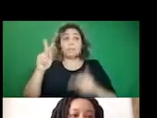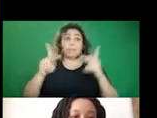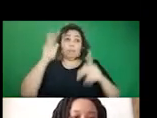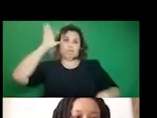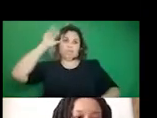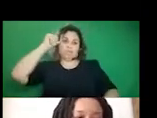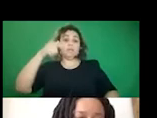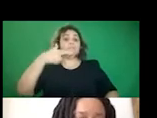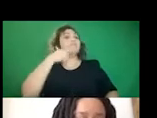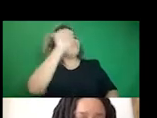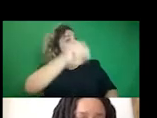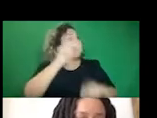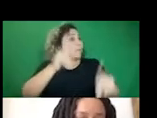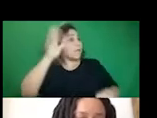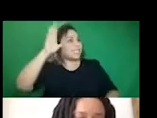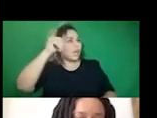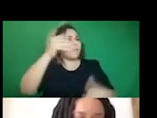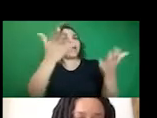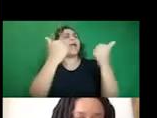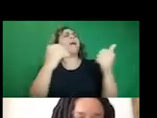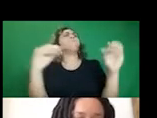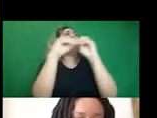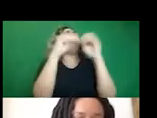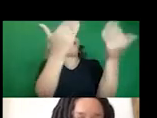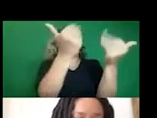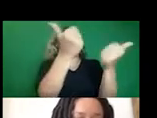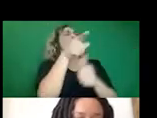Yes, but people are stubborn. Can you say more about that?